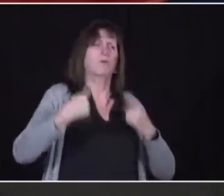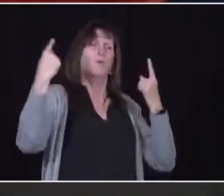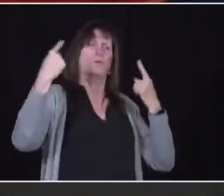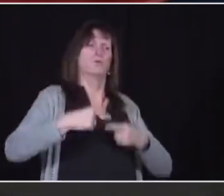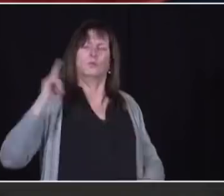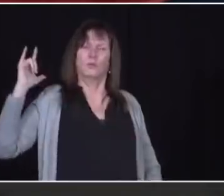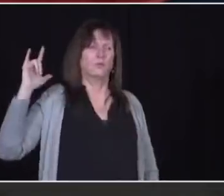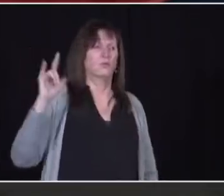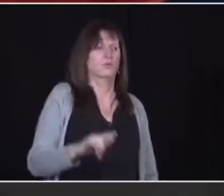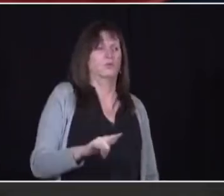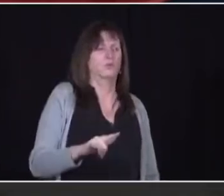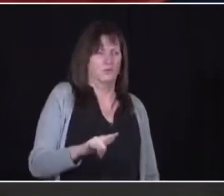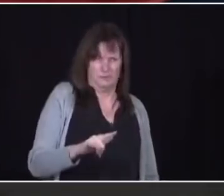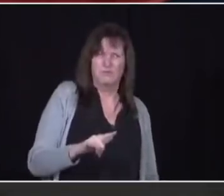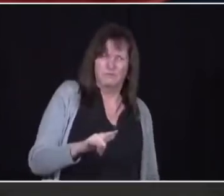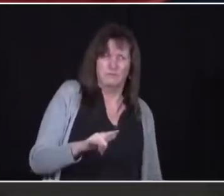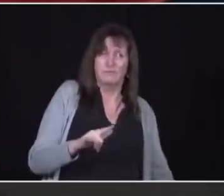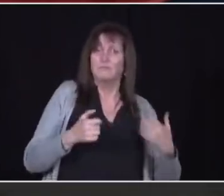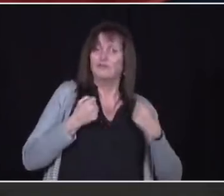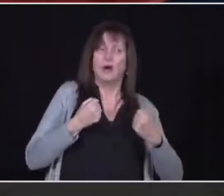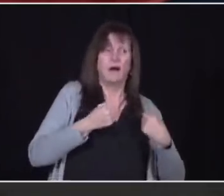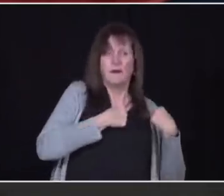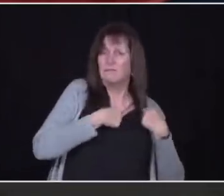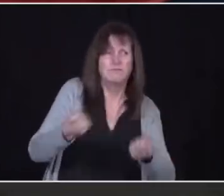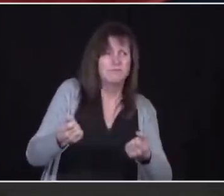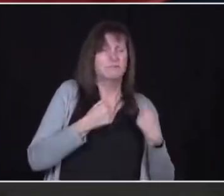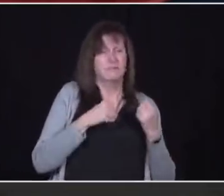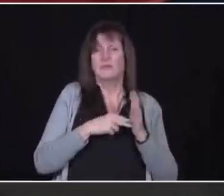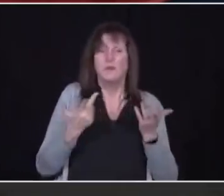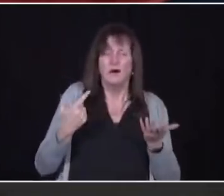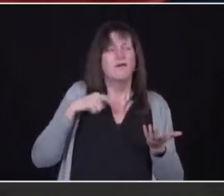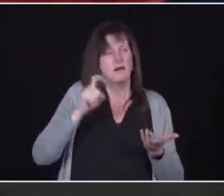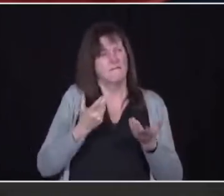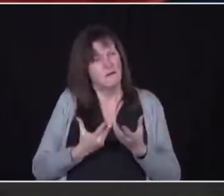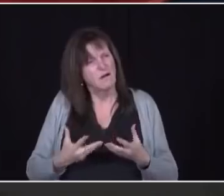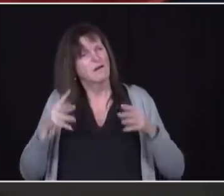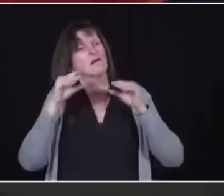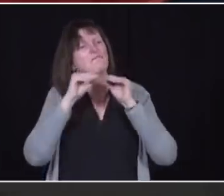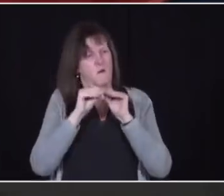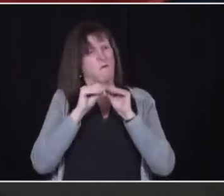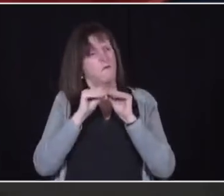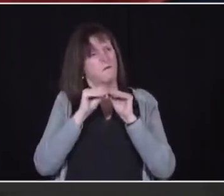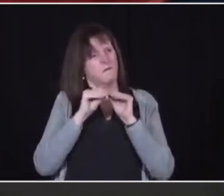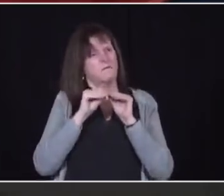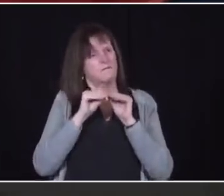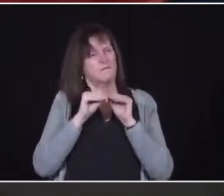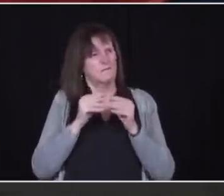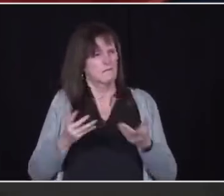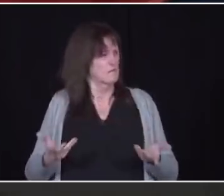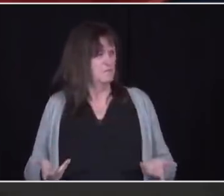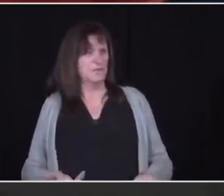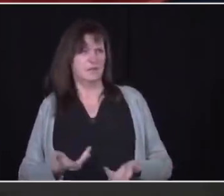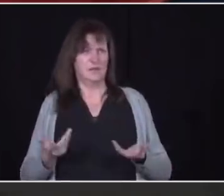right now. For our part, we are taking decisive action on the ground to dramatically